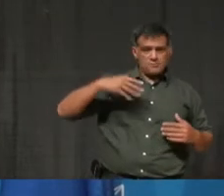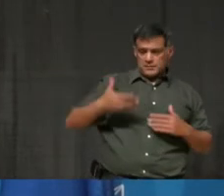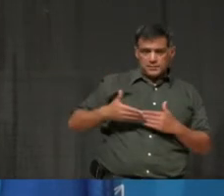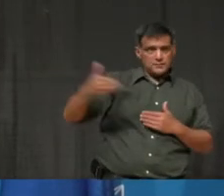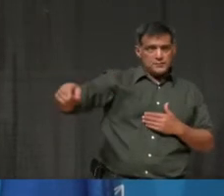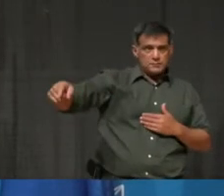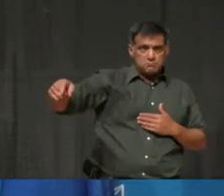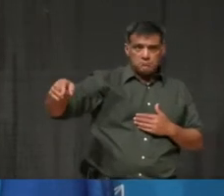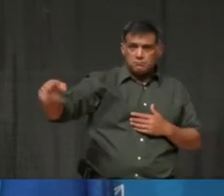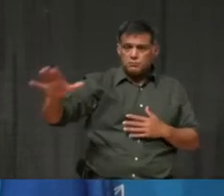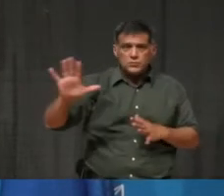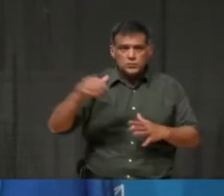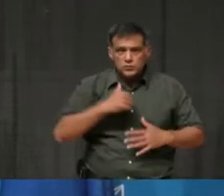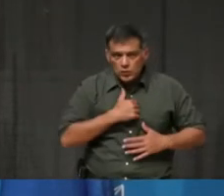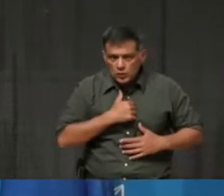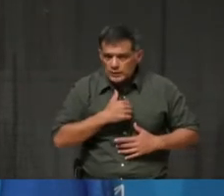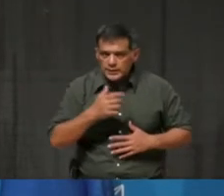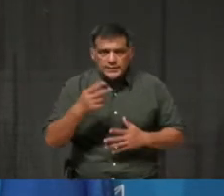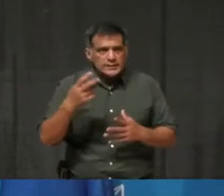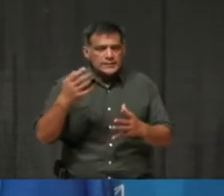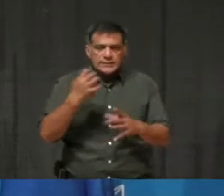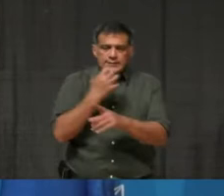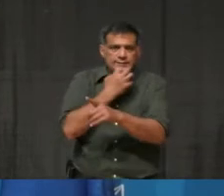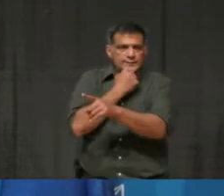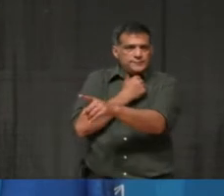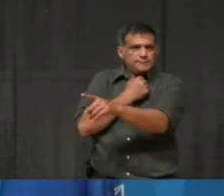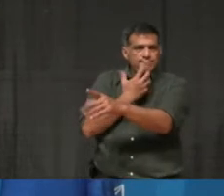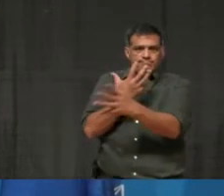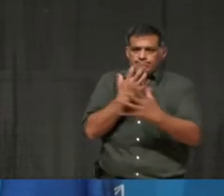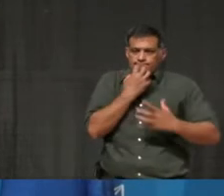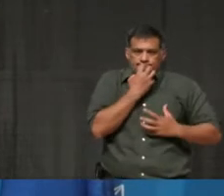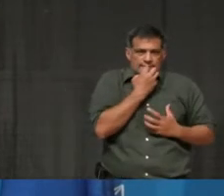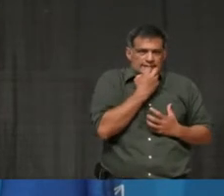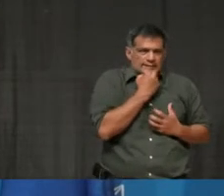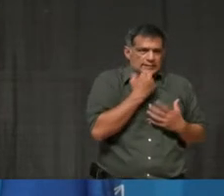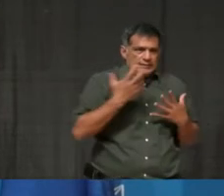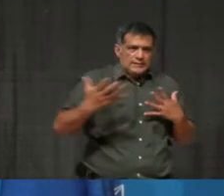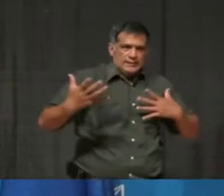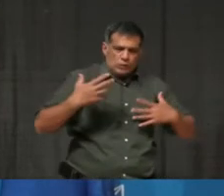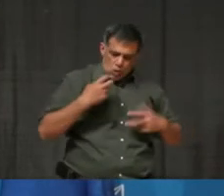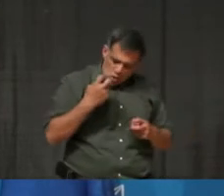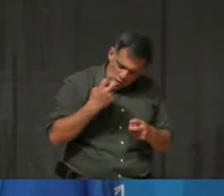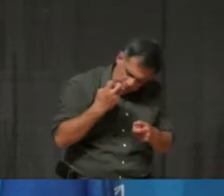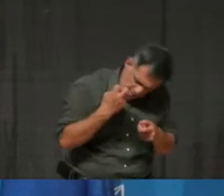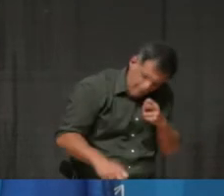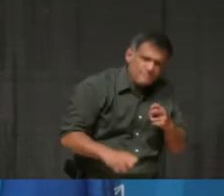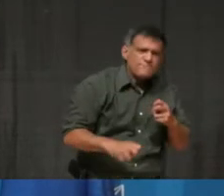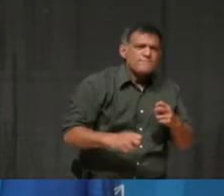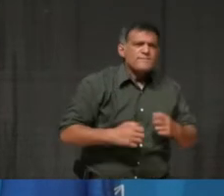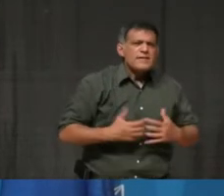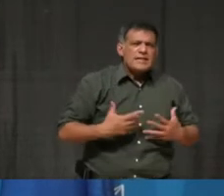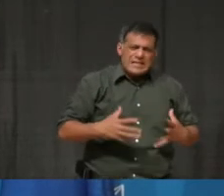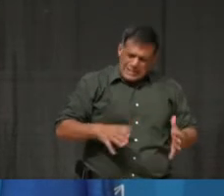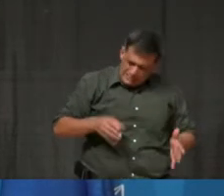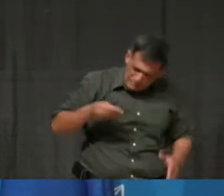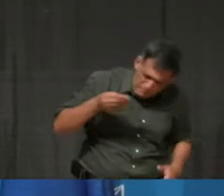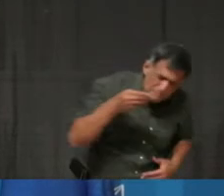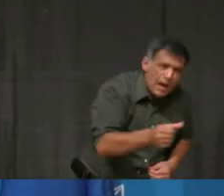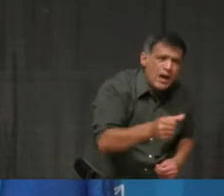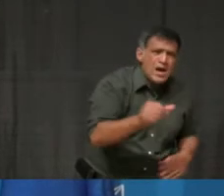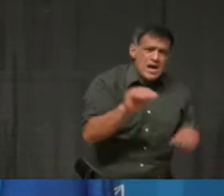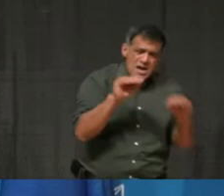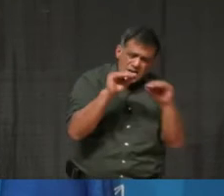I'm sorry, it's difficult not to be emotional. When you think about how much we pour into our businesses and our communities,